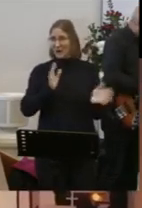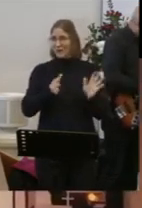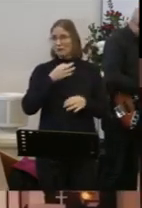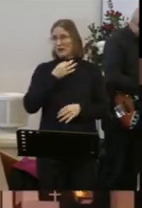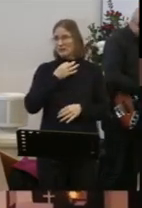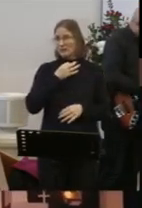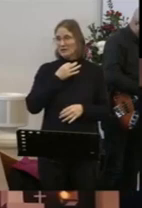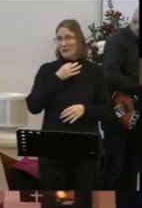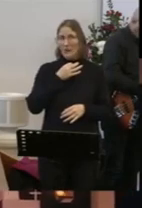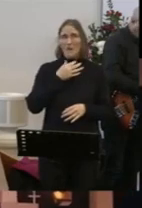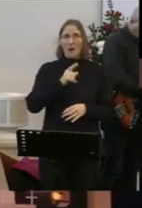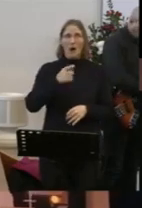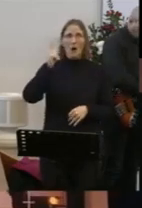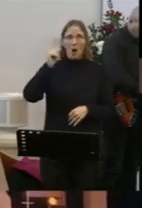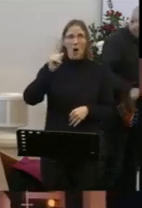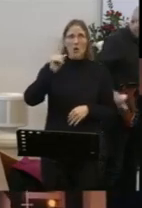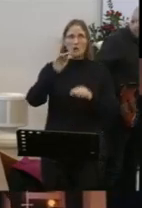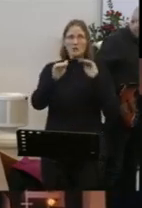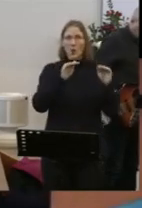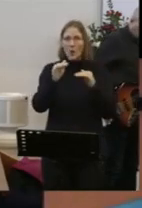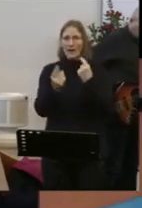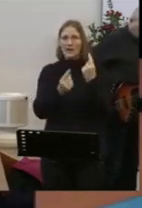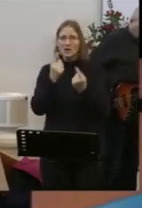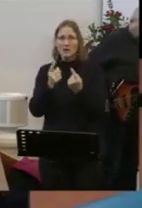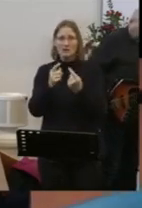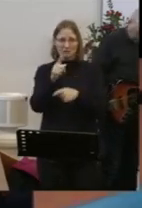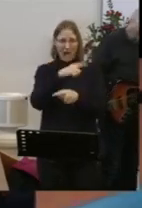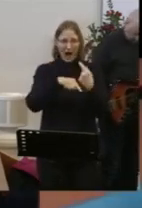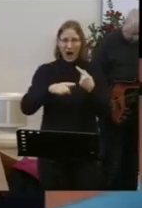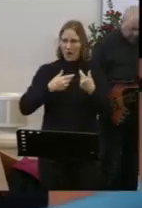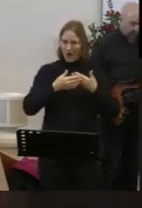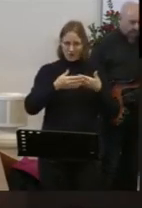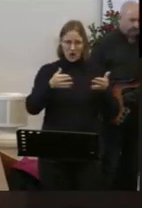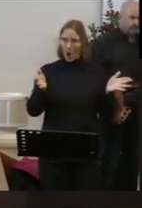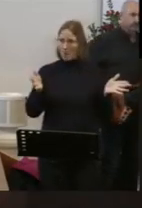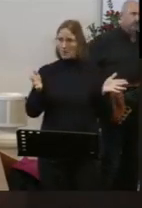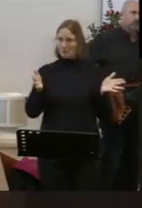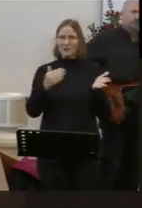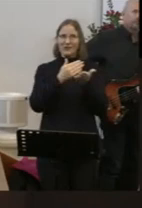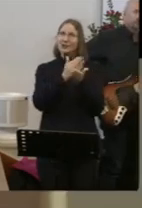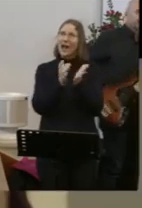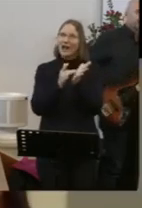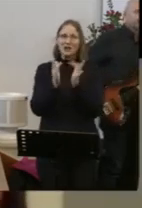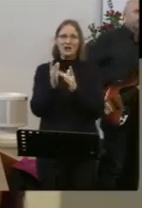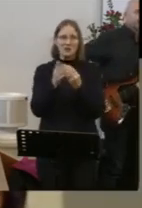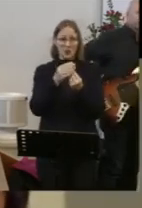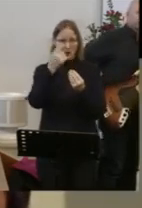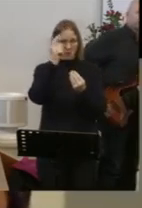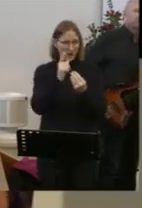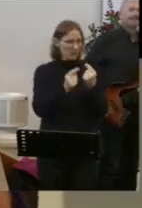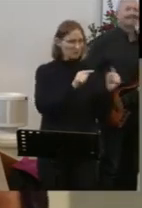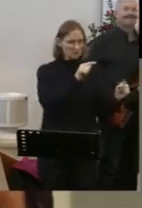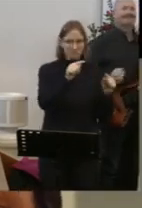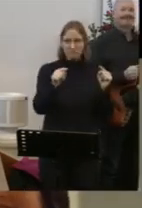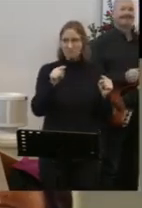But this is our call To open our lives and to share Christ with the people close to us Because it's